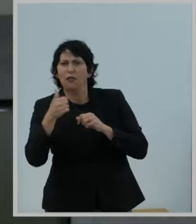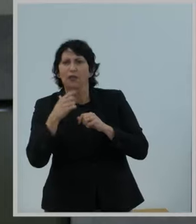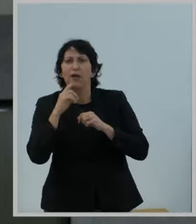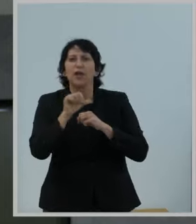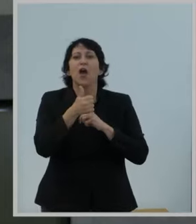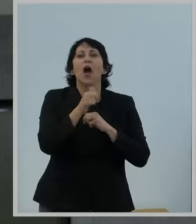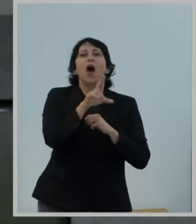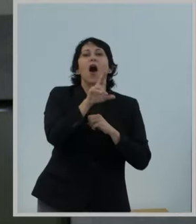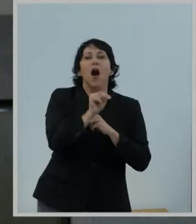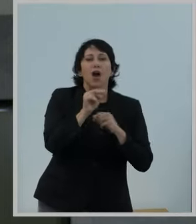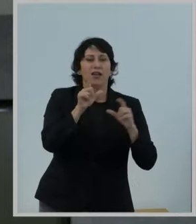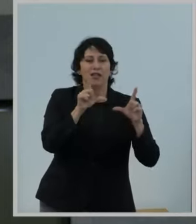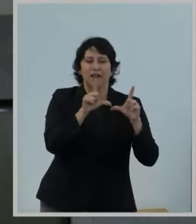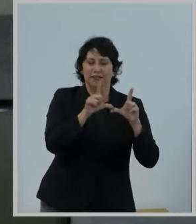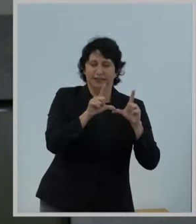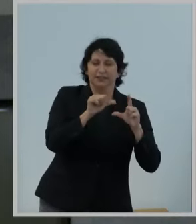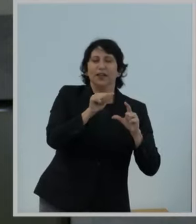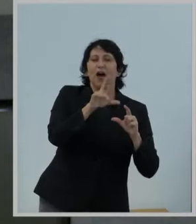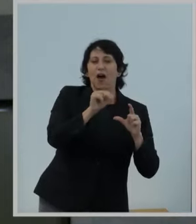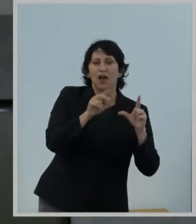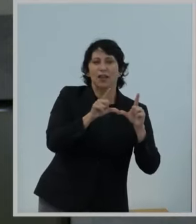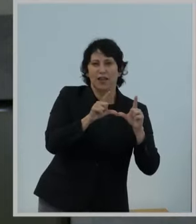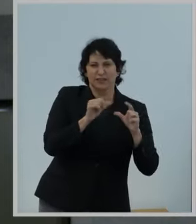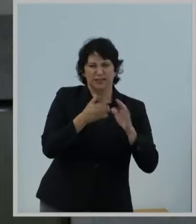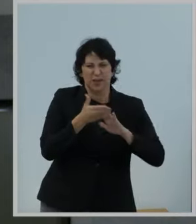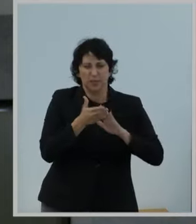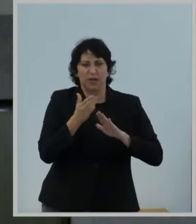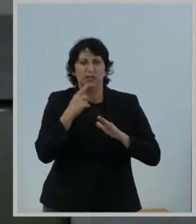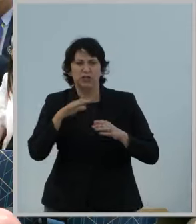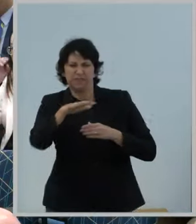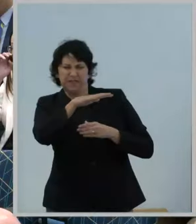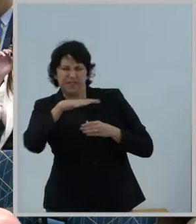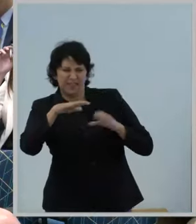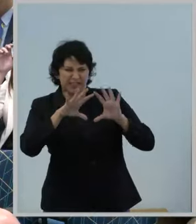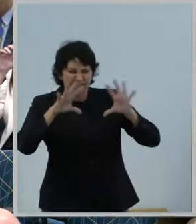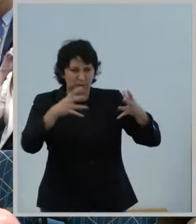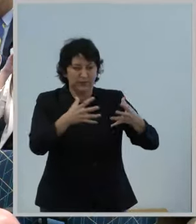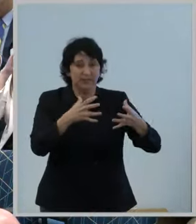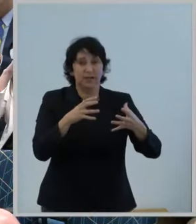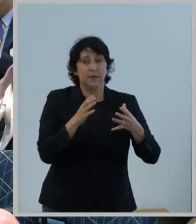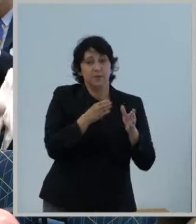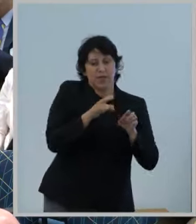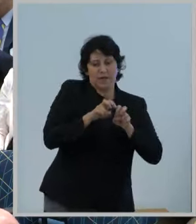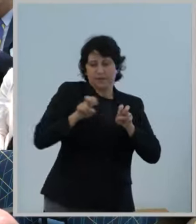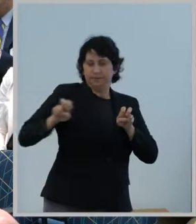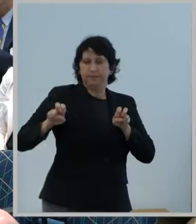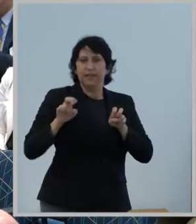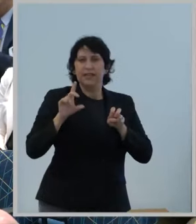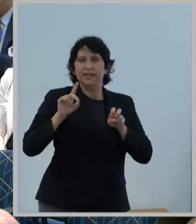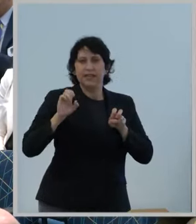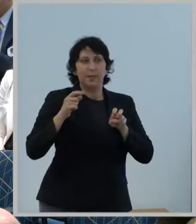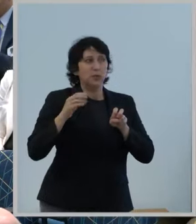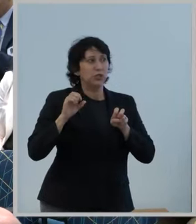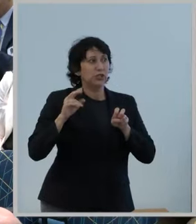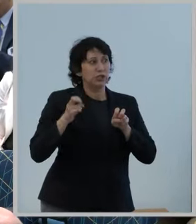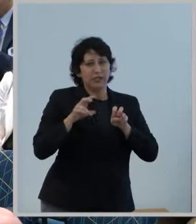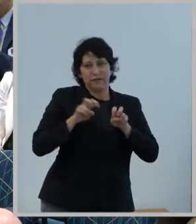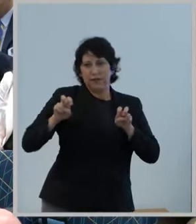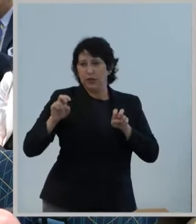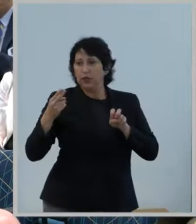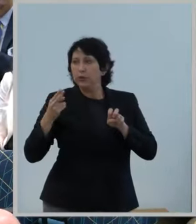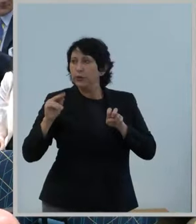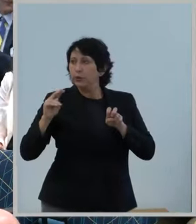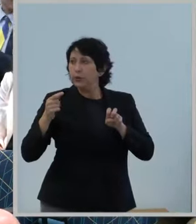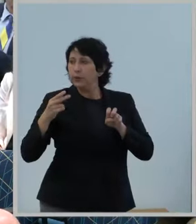of the Internet of Things ecosystem. With me at the table are Ira Keltz, Deputy Chief of OET, Hugh Van